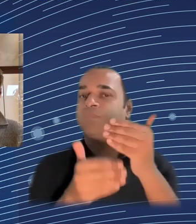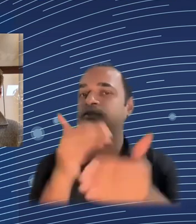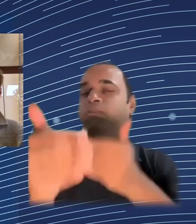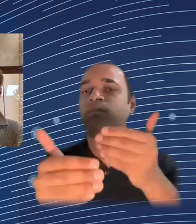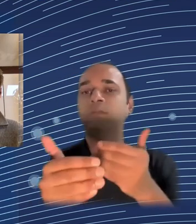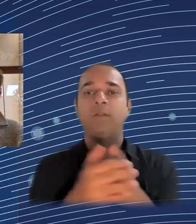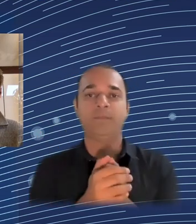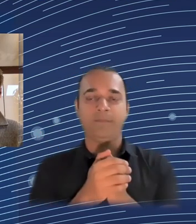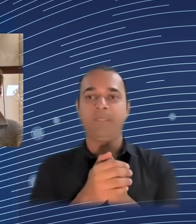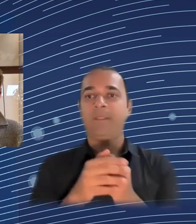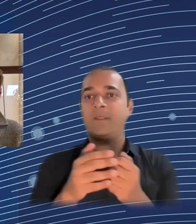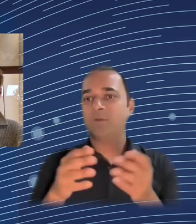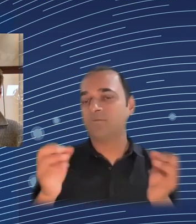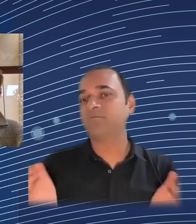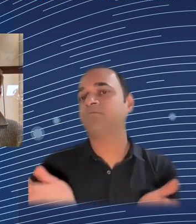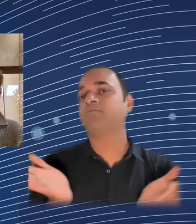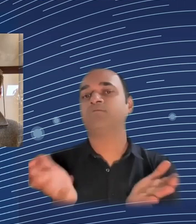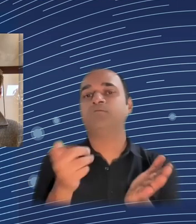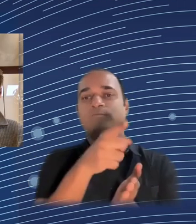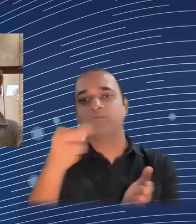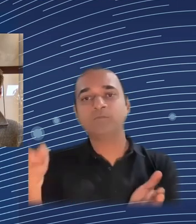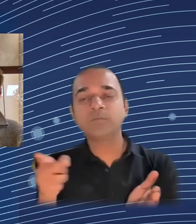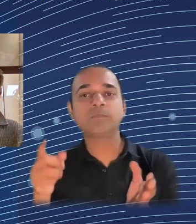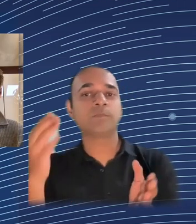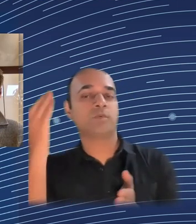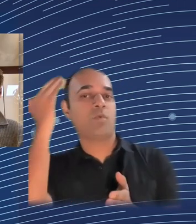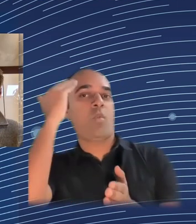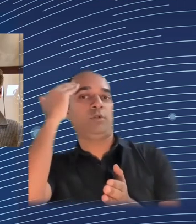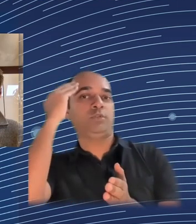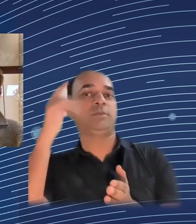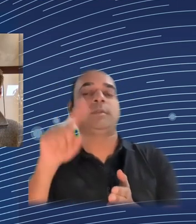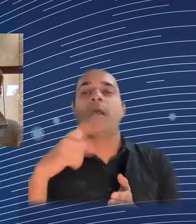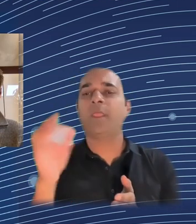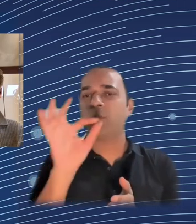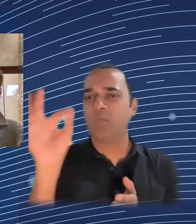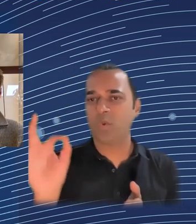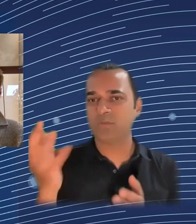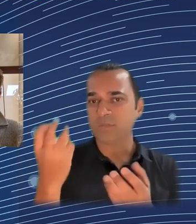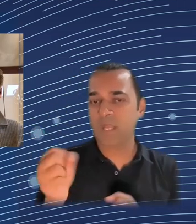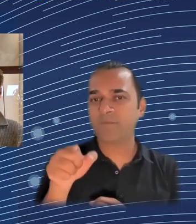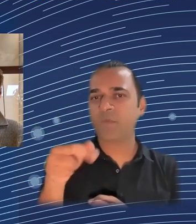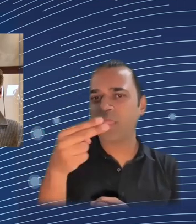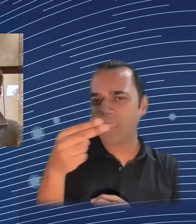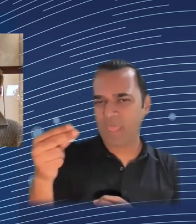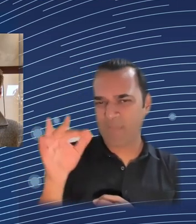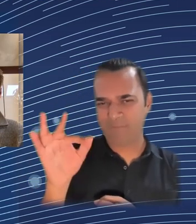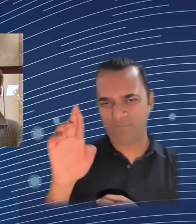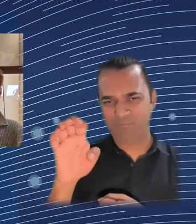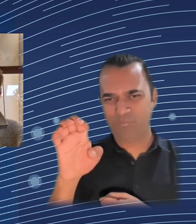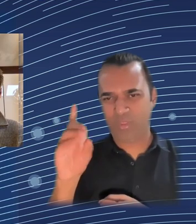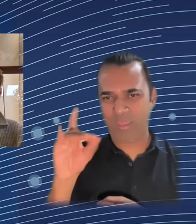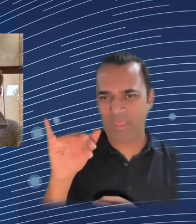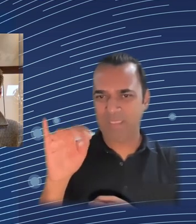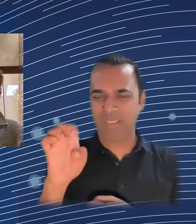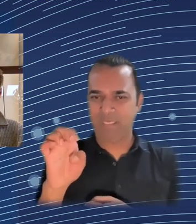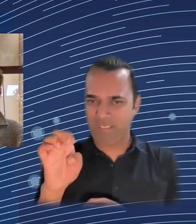Your brief question. Yes. So thank you everyone. I'm Freddie from the European Association of Service Providers for People with Disabilities. So long name,